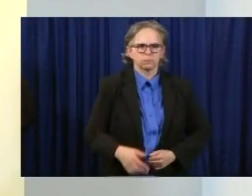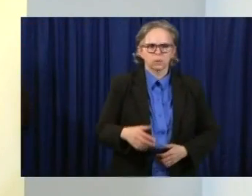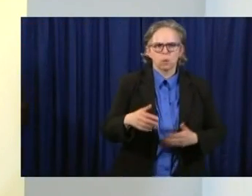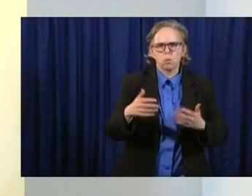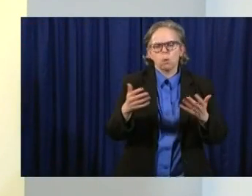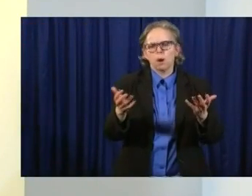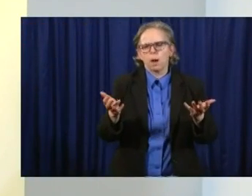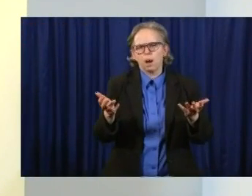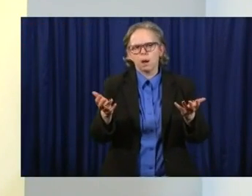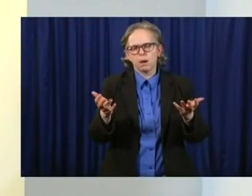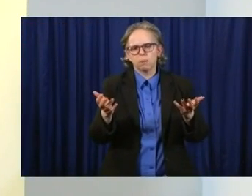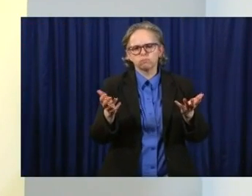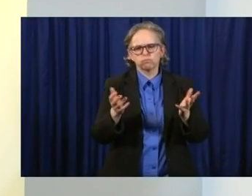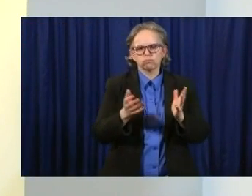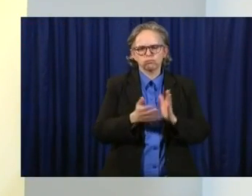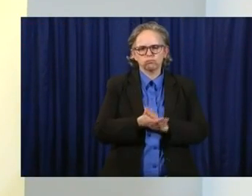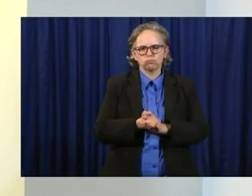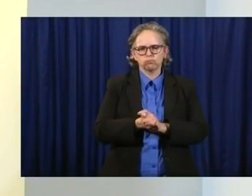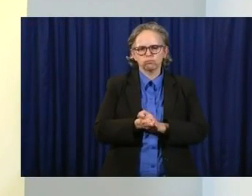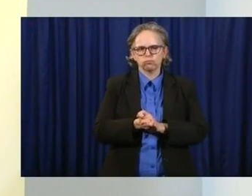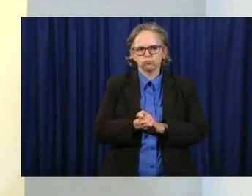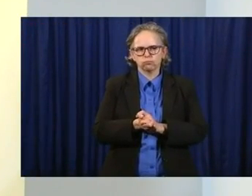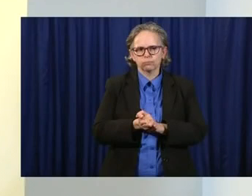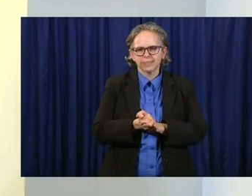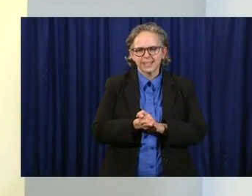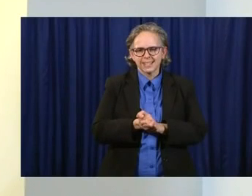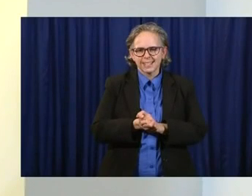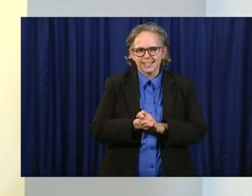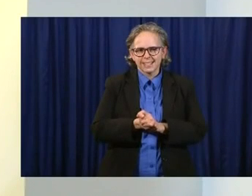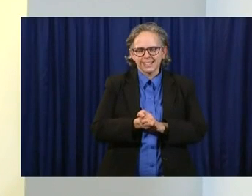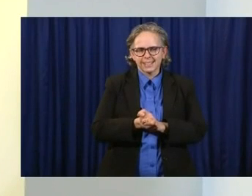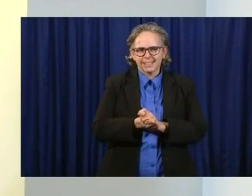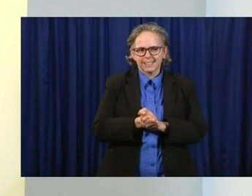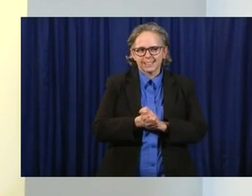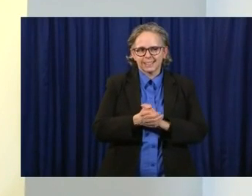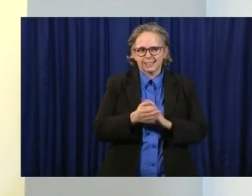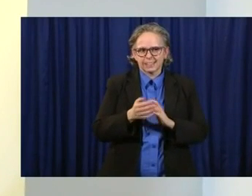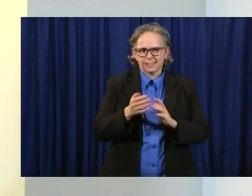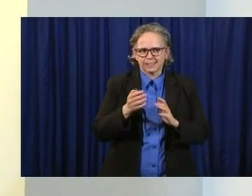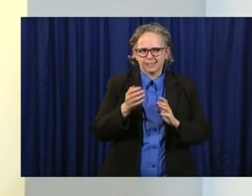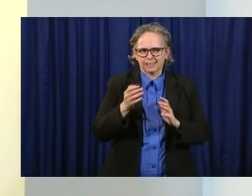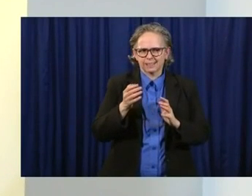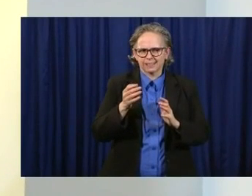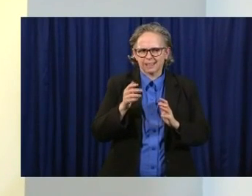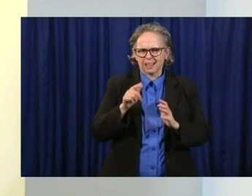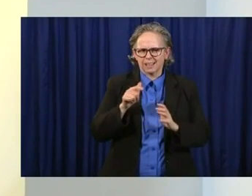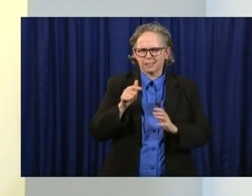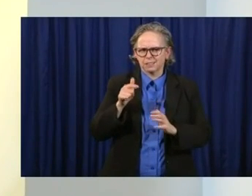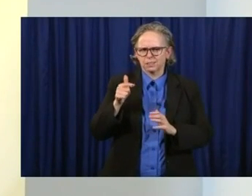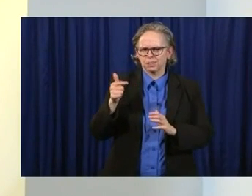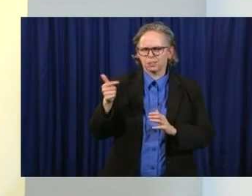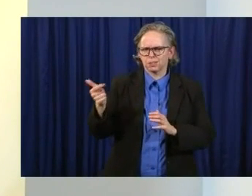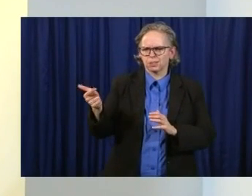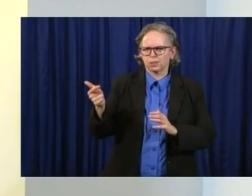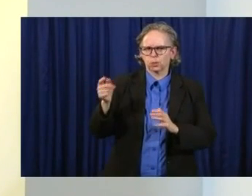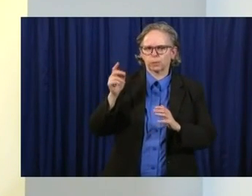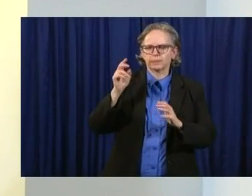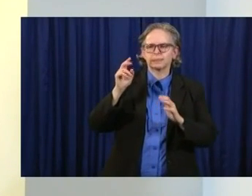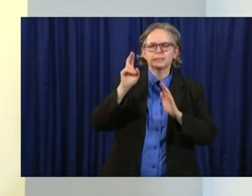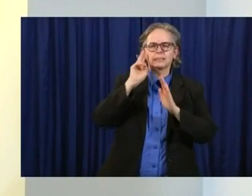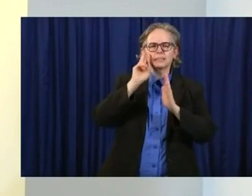Well, I'm going to turn that over, ultimately, to the current Secretary of State, Frank LaRose. I know that